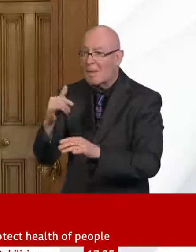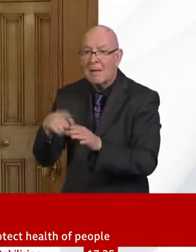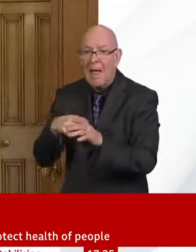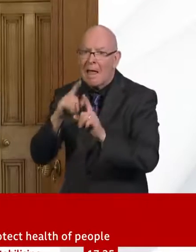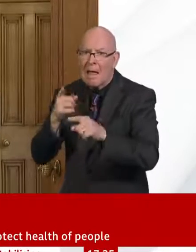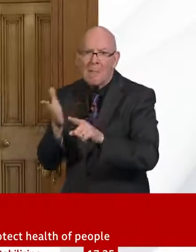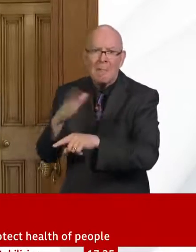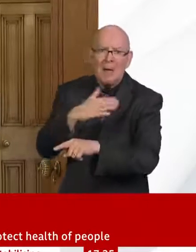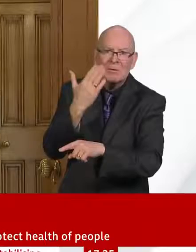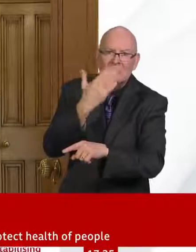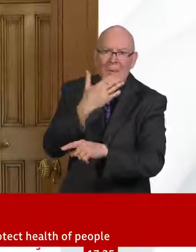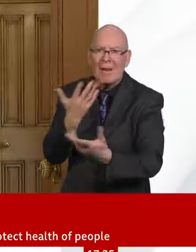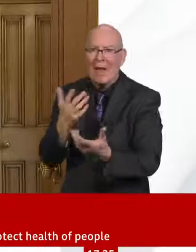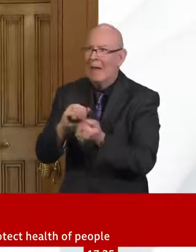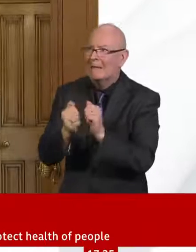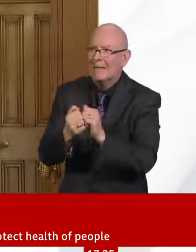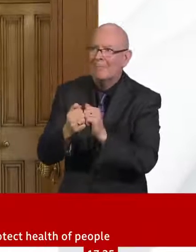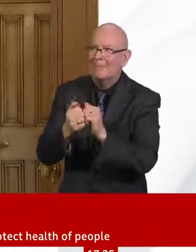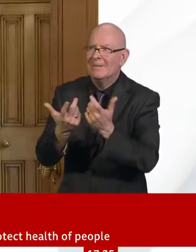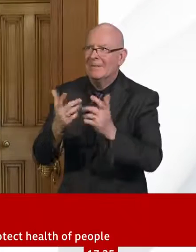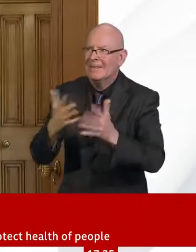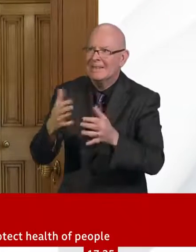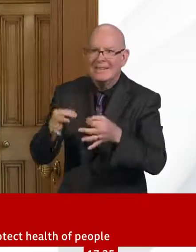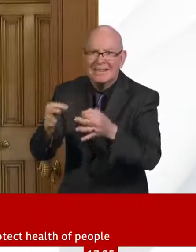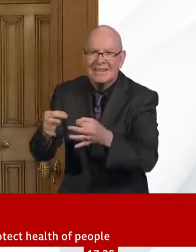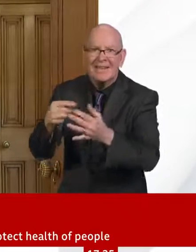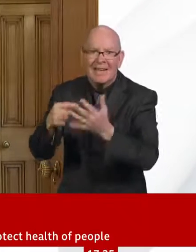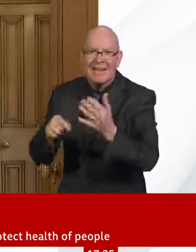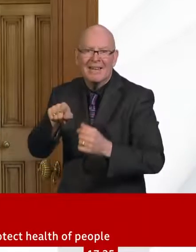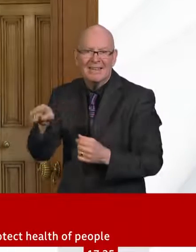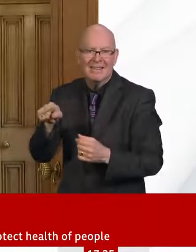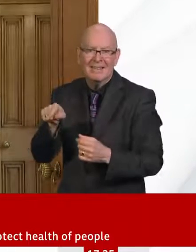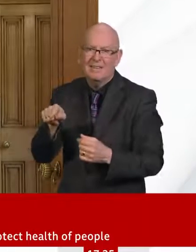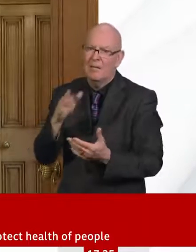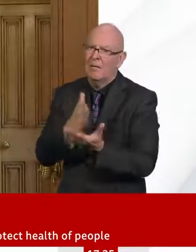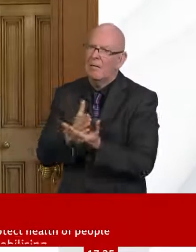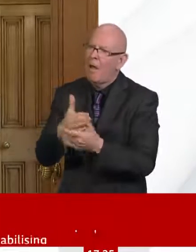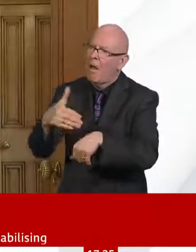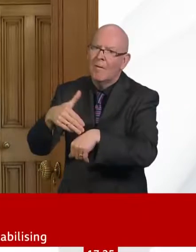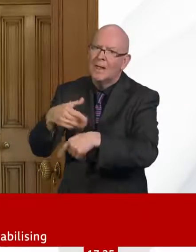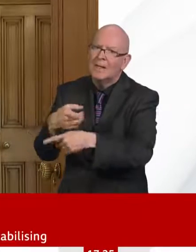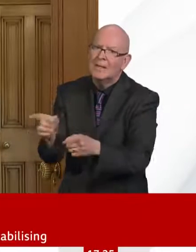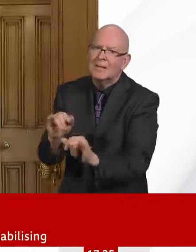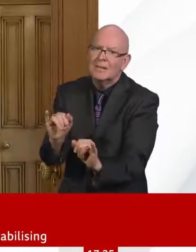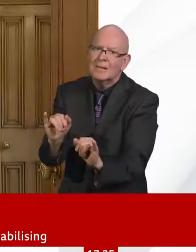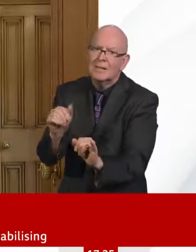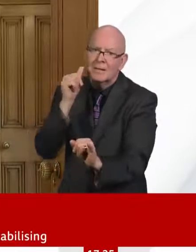talked about. You know, my message then would be, you know, thank you for everything you're doing. When I see all the reports of people volunteering, young people in their communities who have the